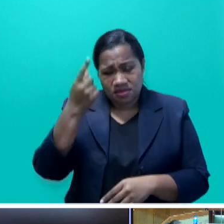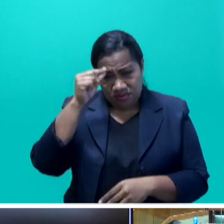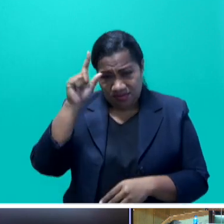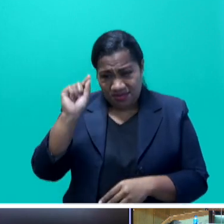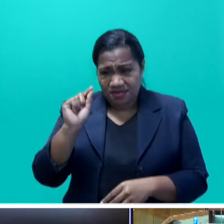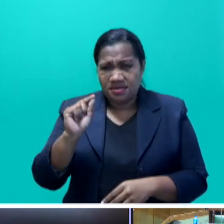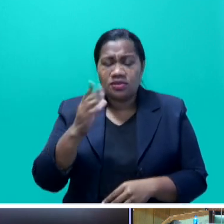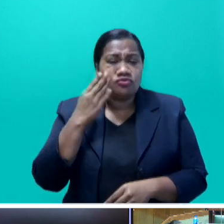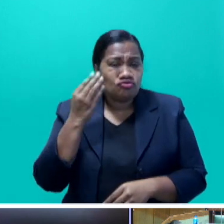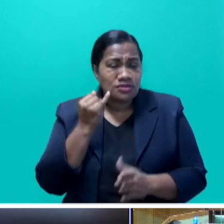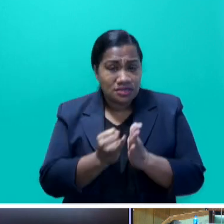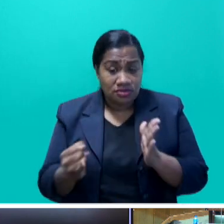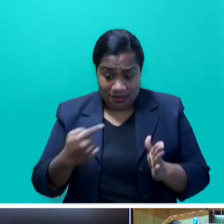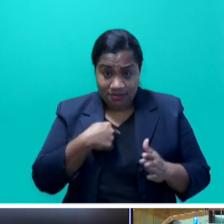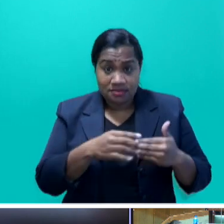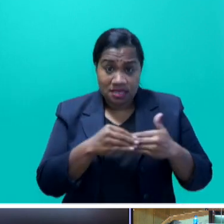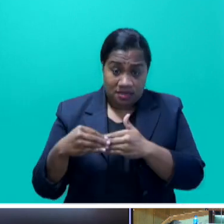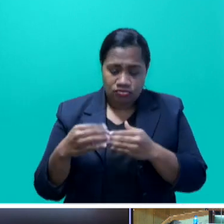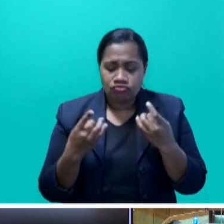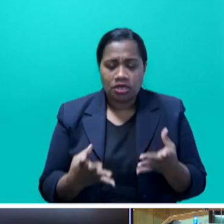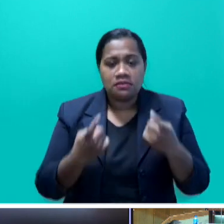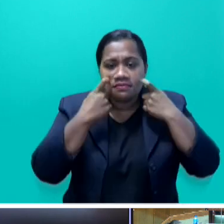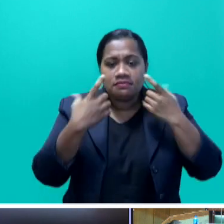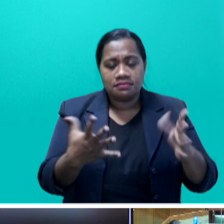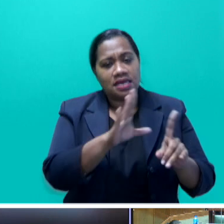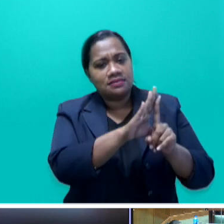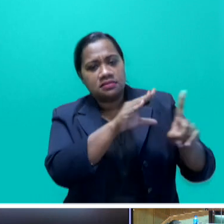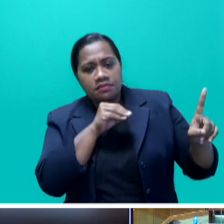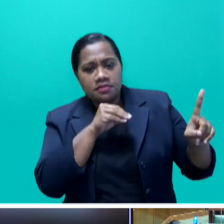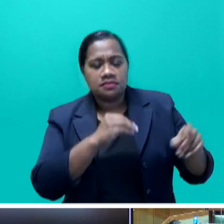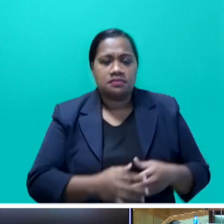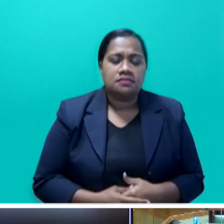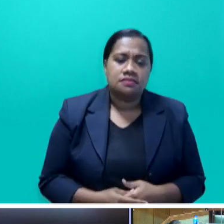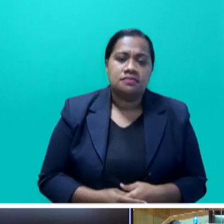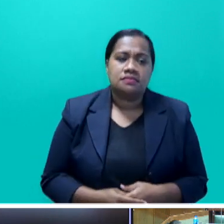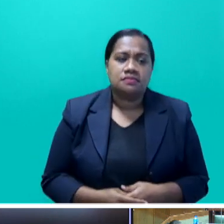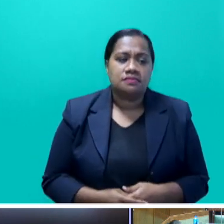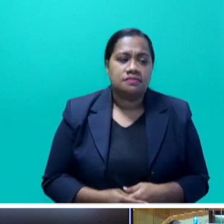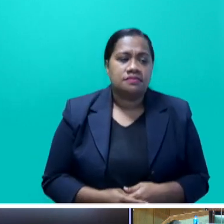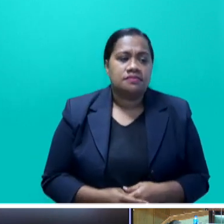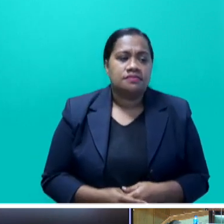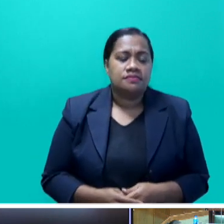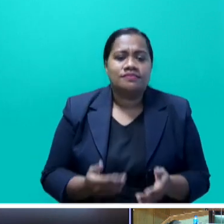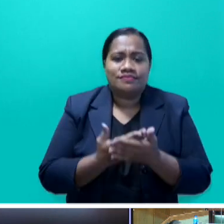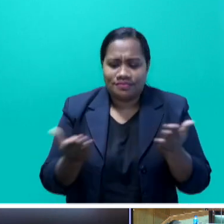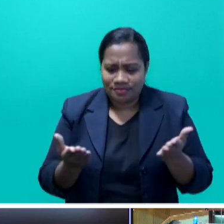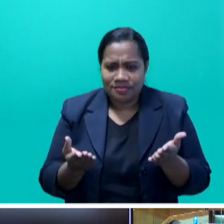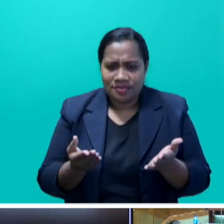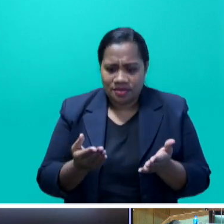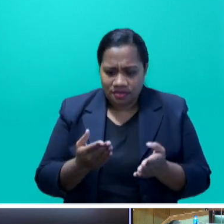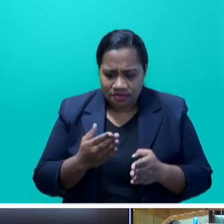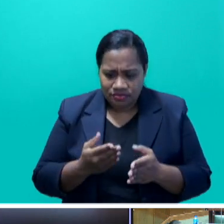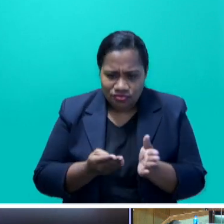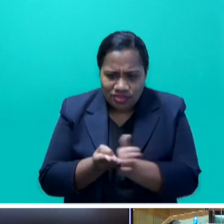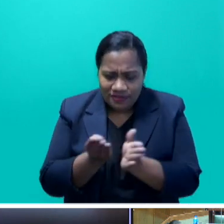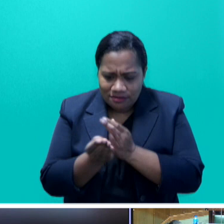are ready to show, by example, how physical diligence and efficient service delivery can co-exist.